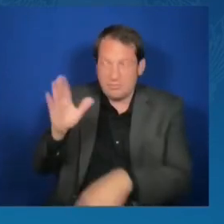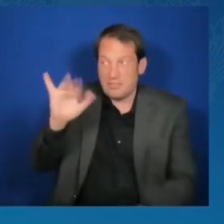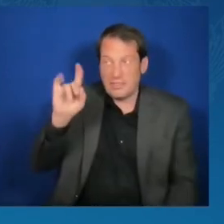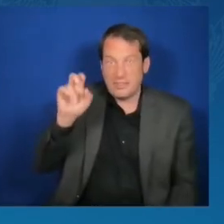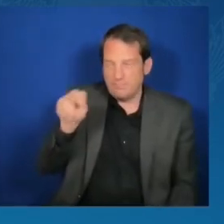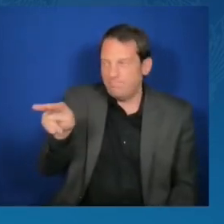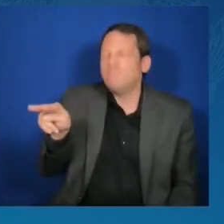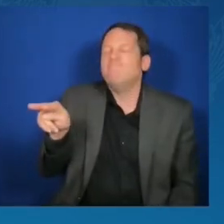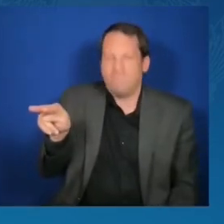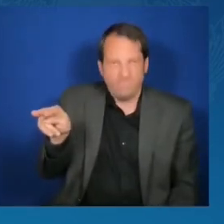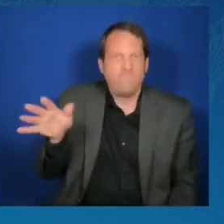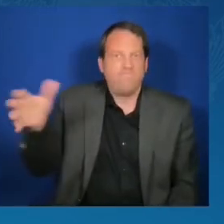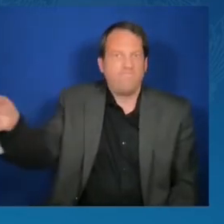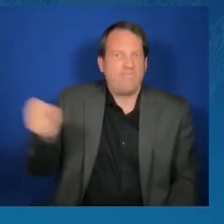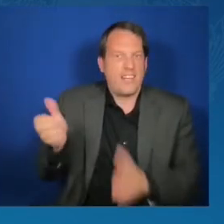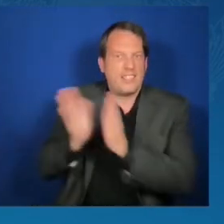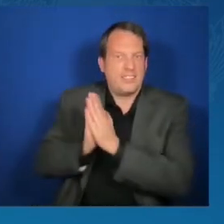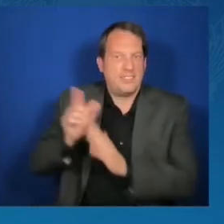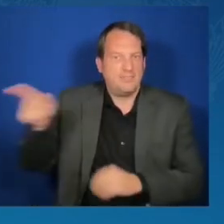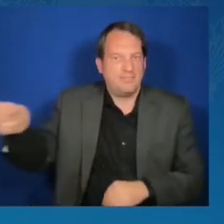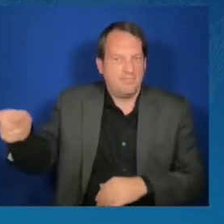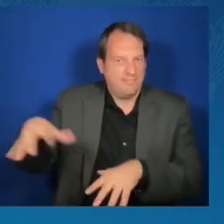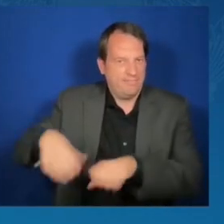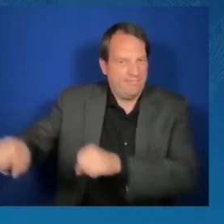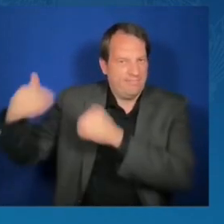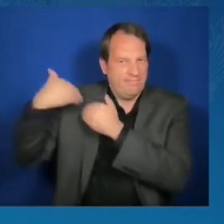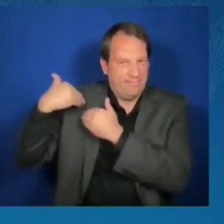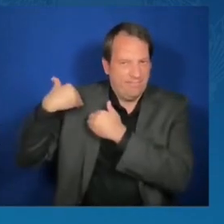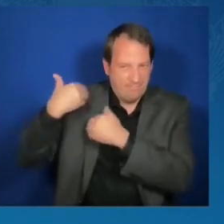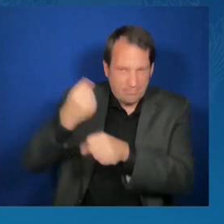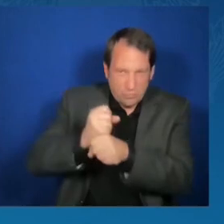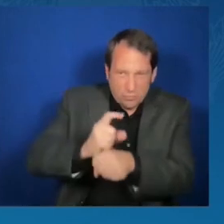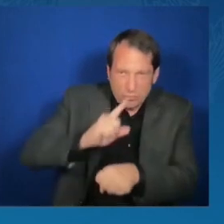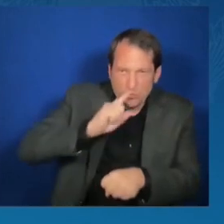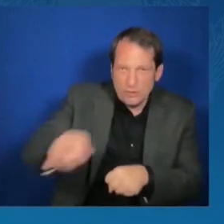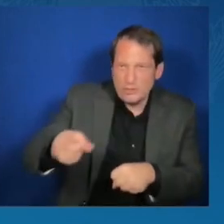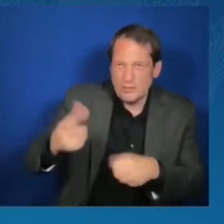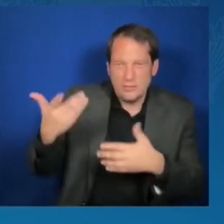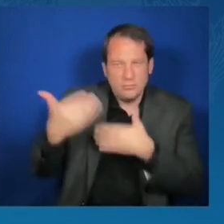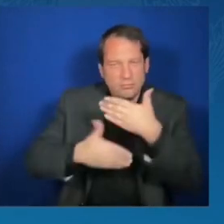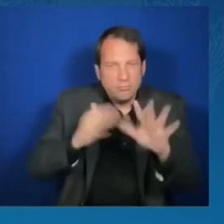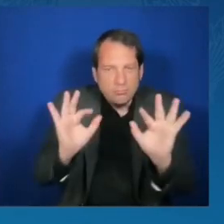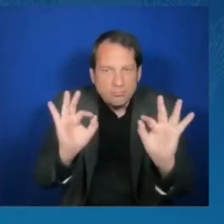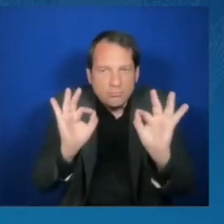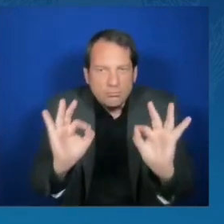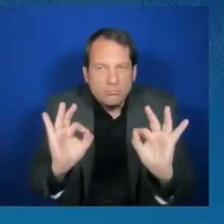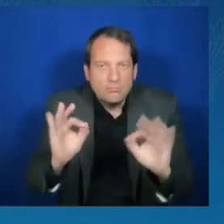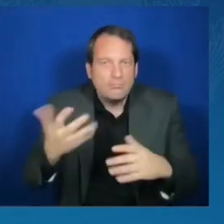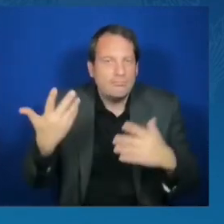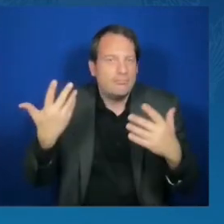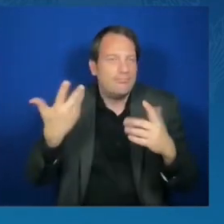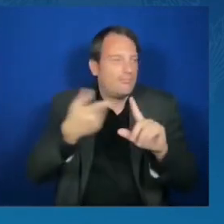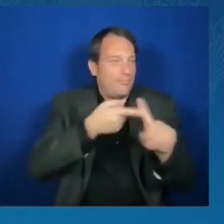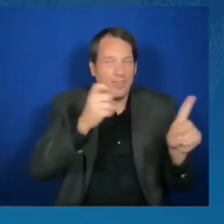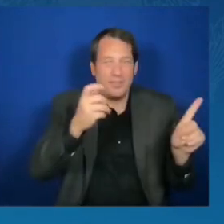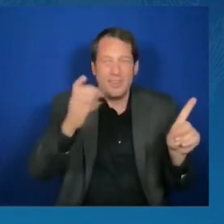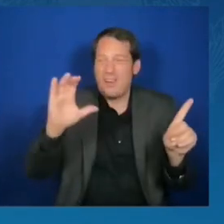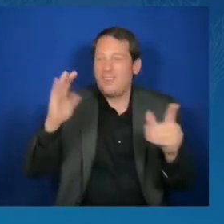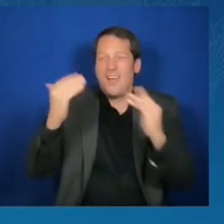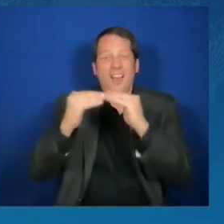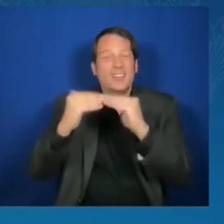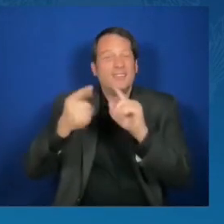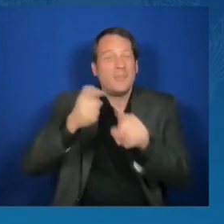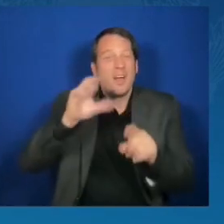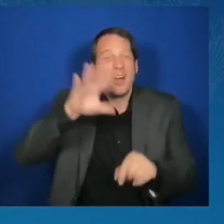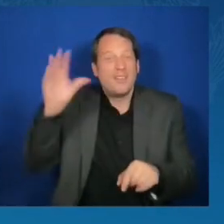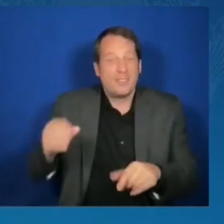colleagues from Africa here in Washington, it's the 362 days that follow that really make a difference. Are we making good on what we said we would